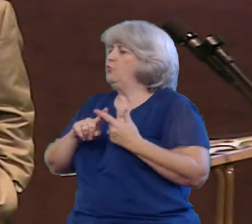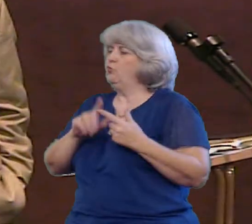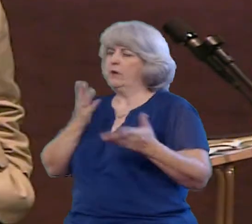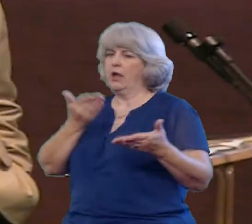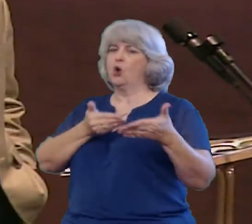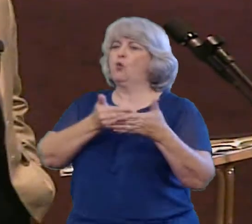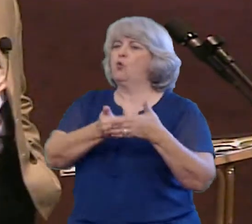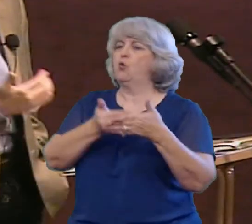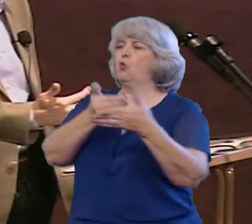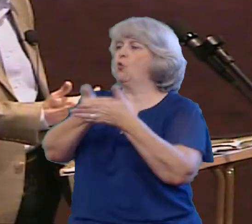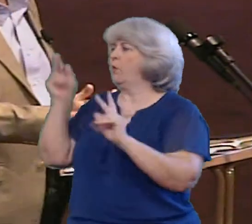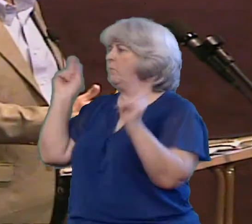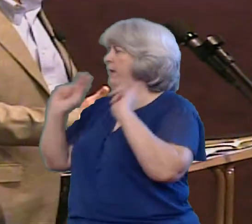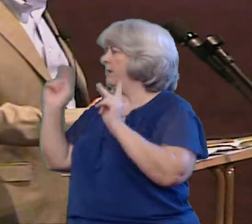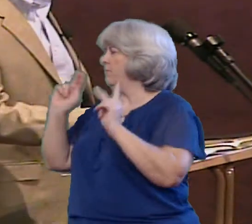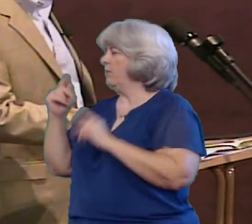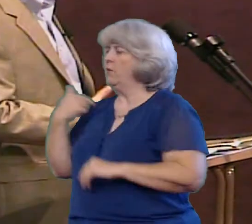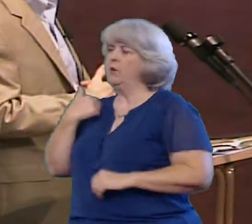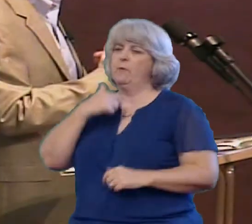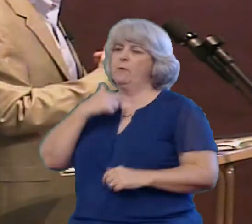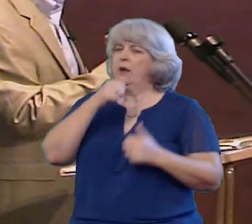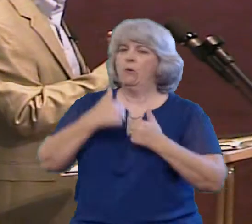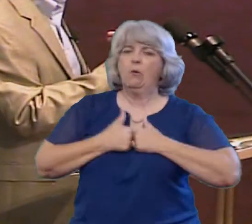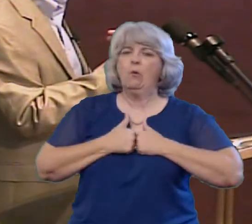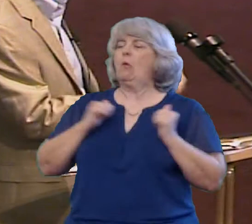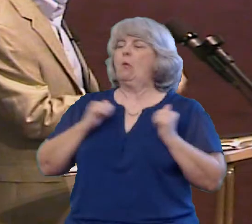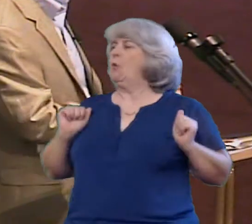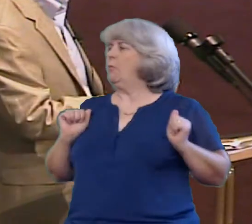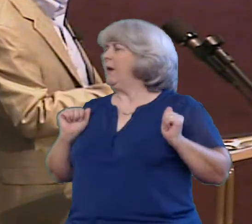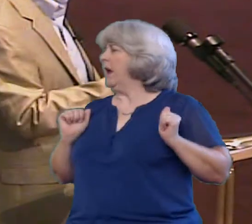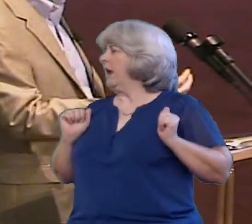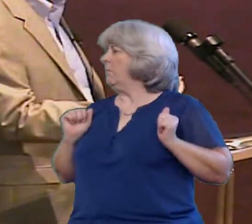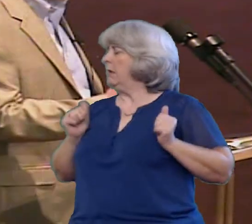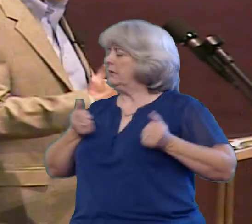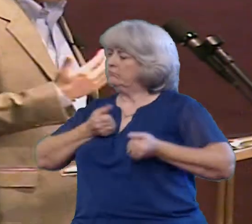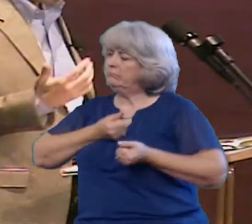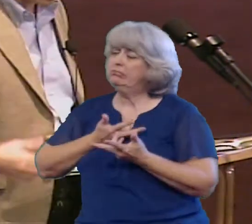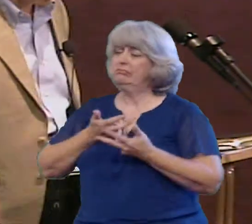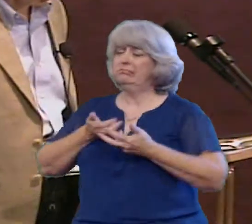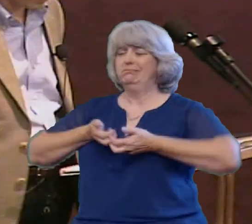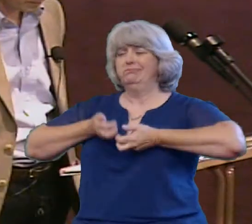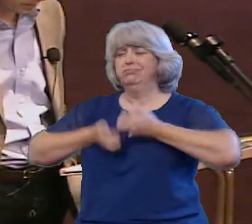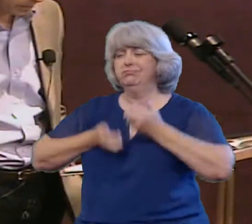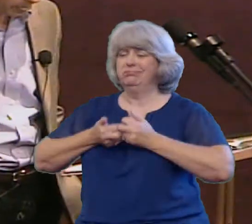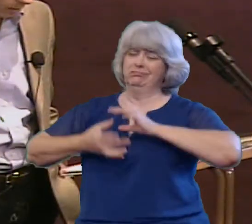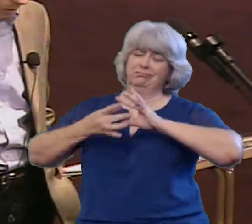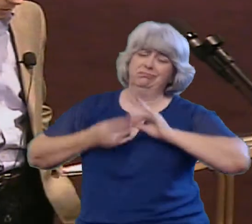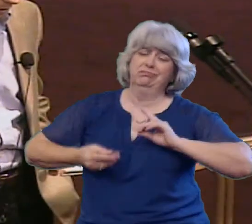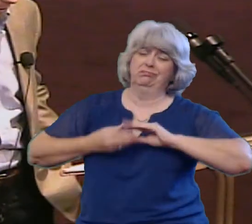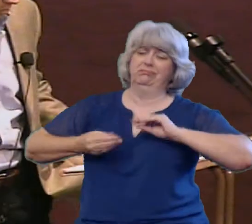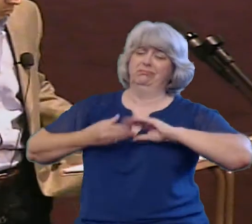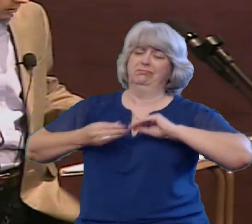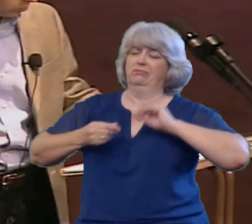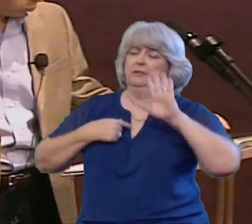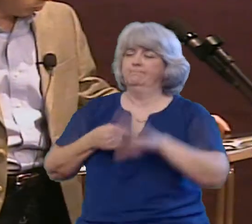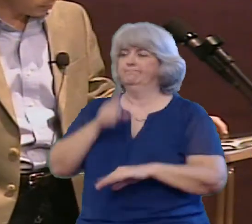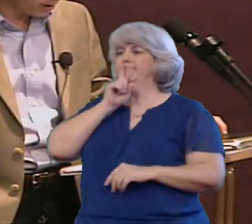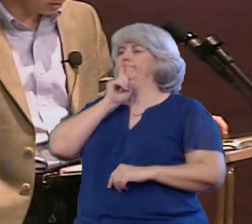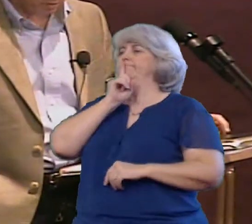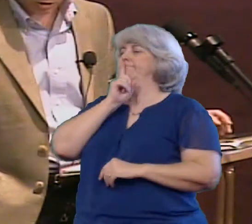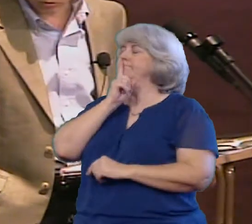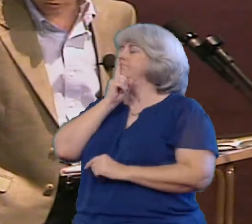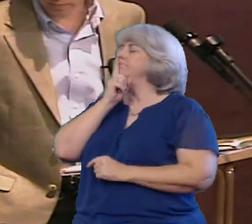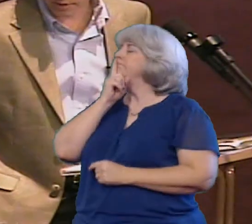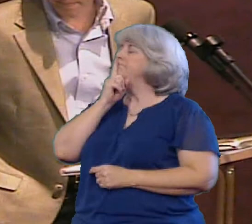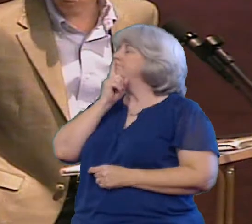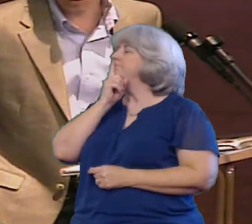unwilling to to open up And to share what our what our problems and what hurts us and what we deal with You see when we make it